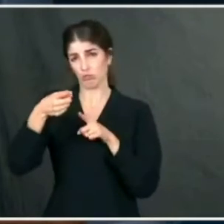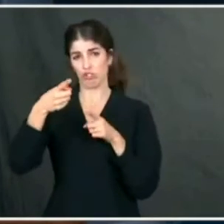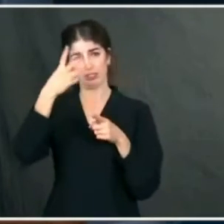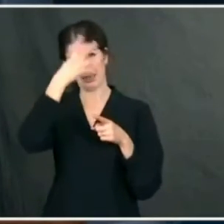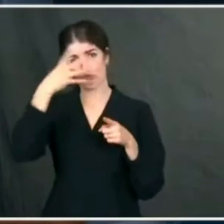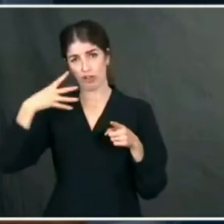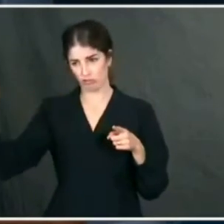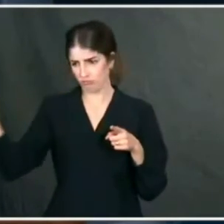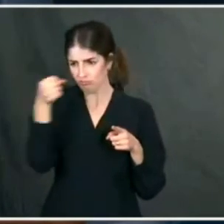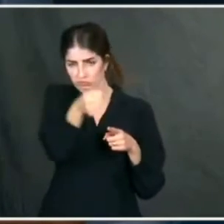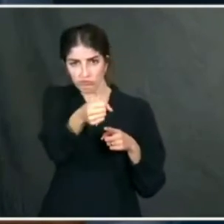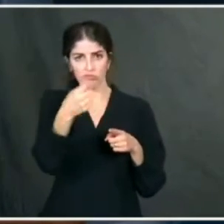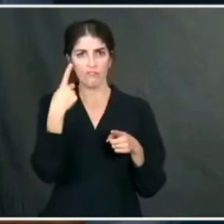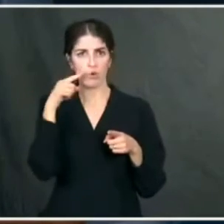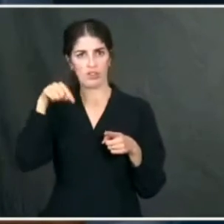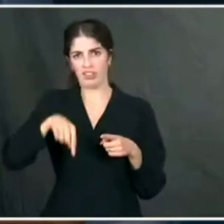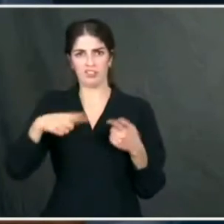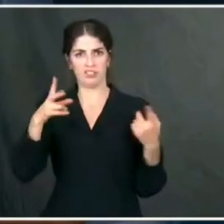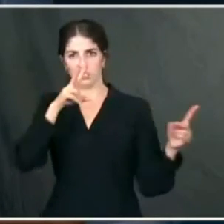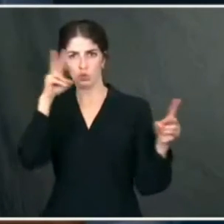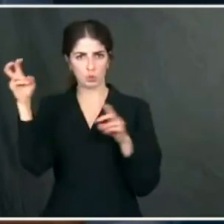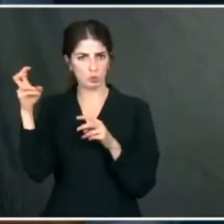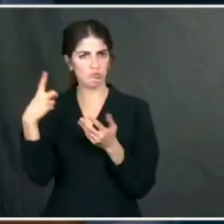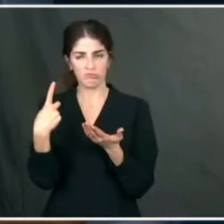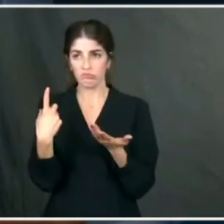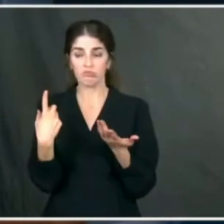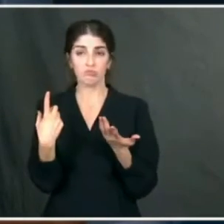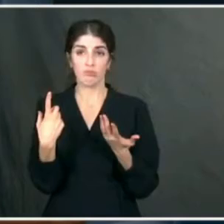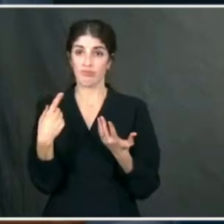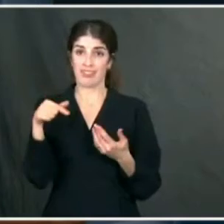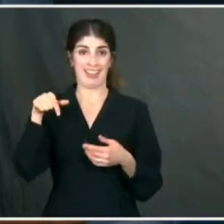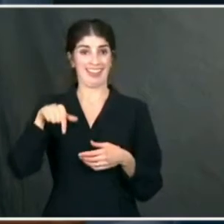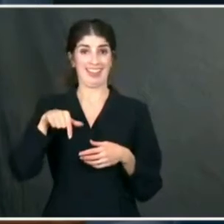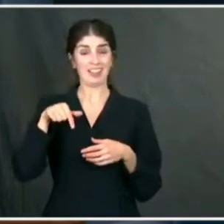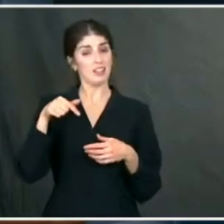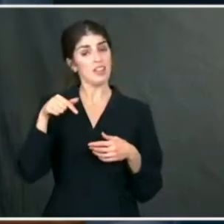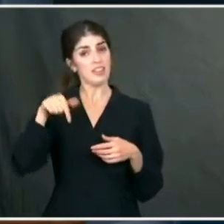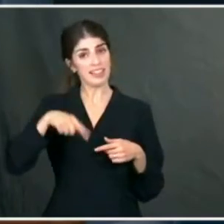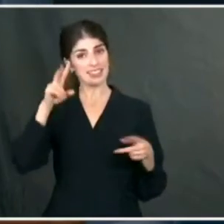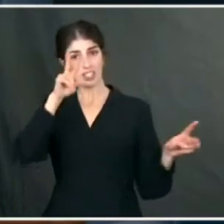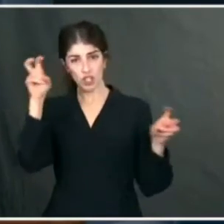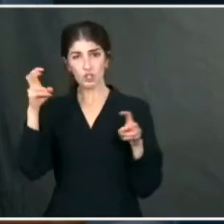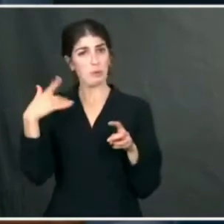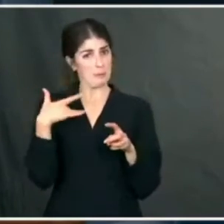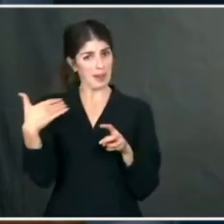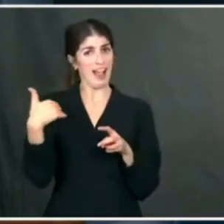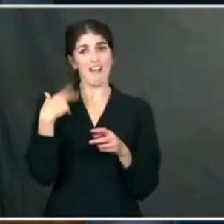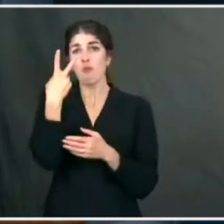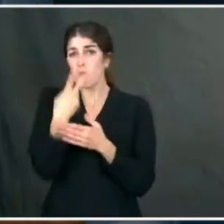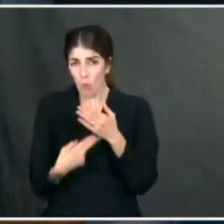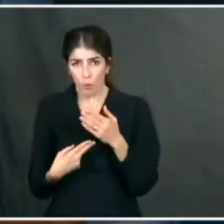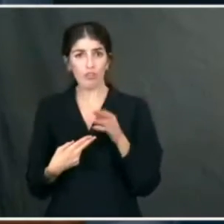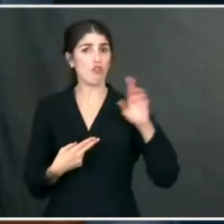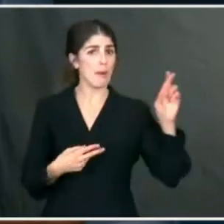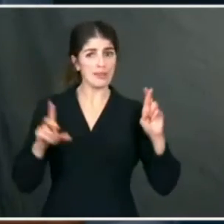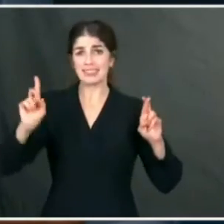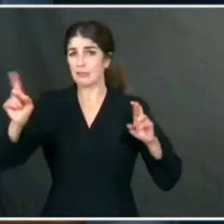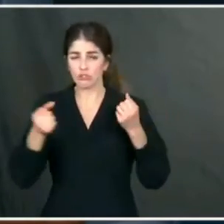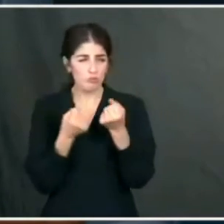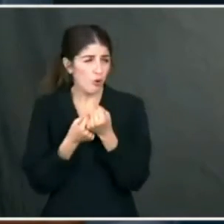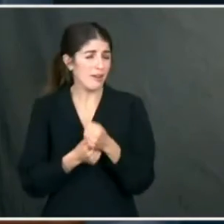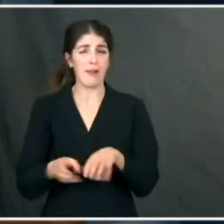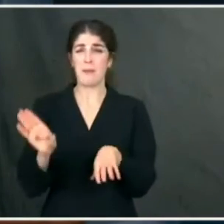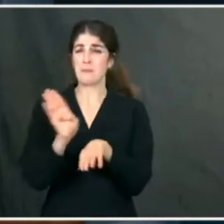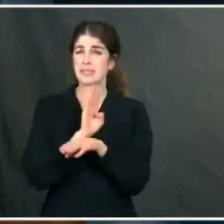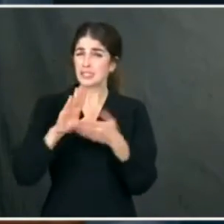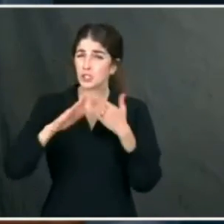this issue on both sides of the aisle. Historically, it is an issue there that there is bipartisan support, support from the business community, supports from